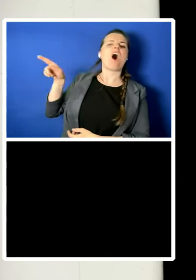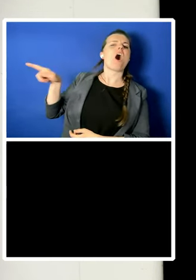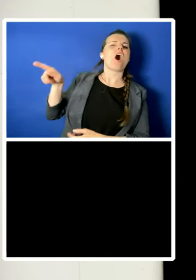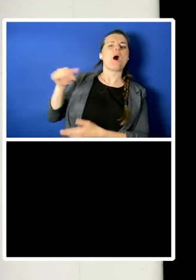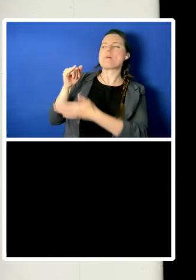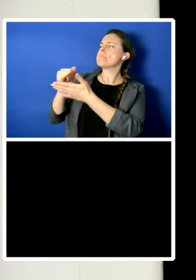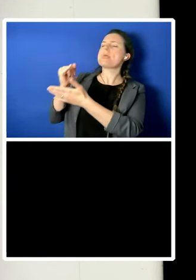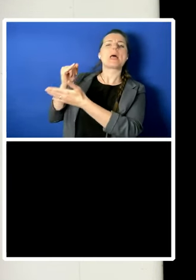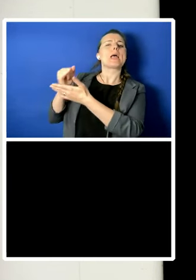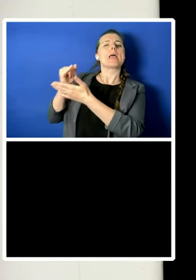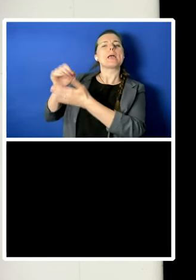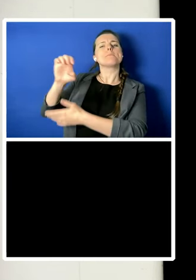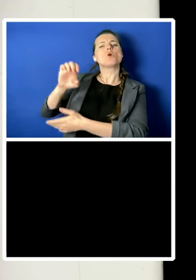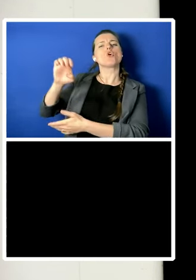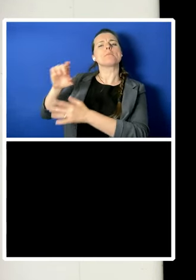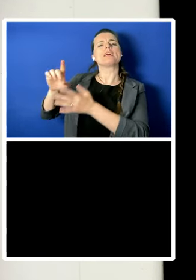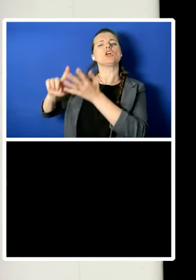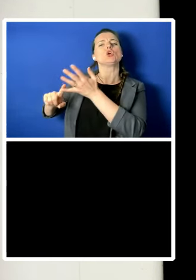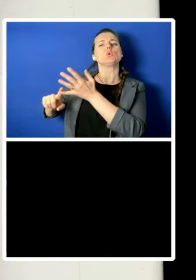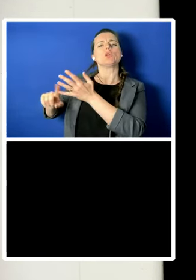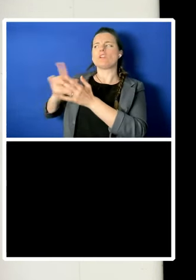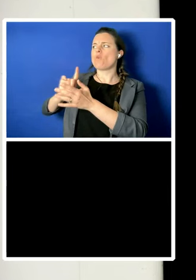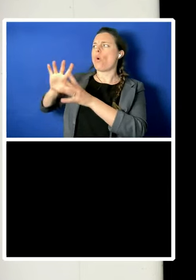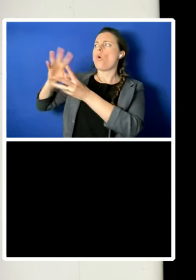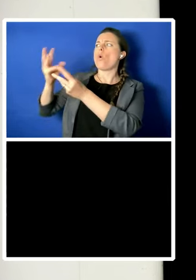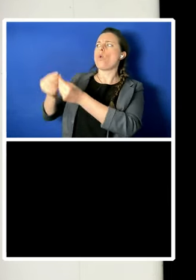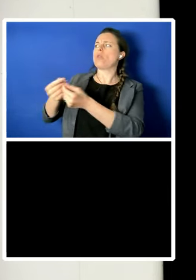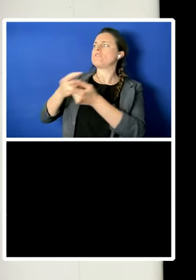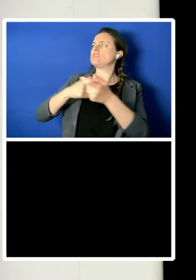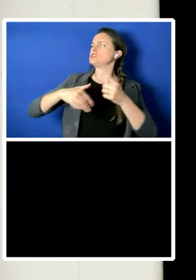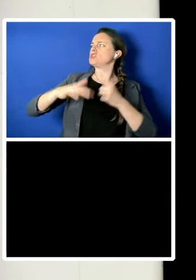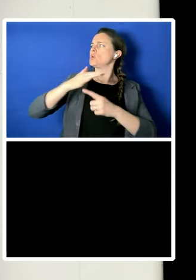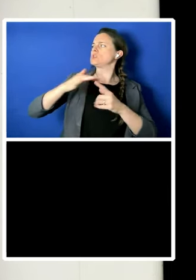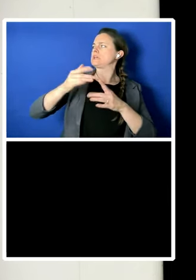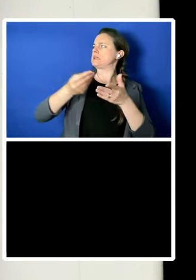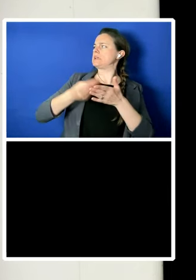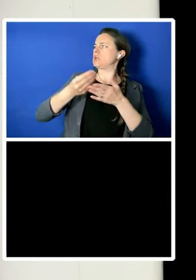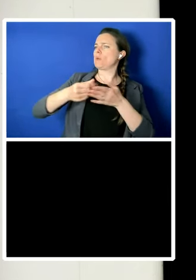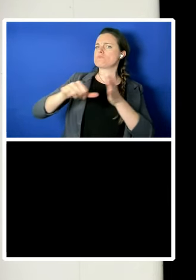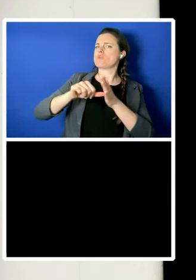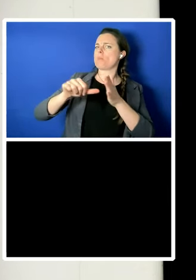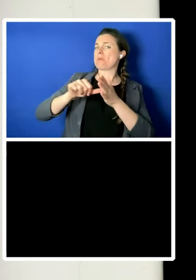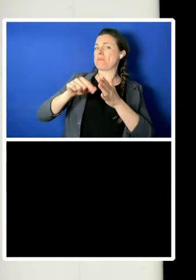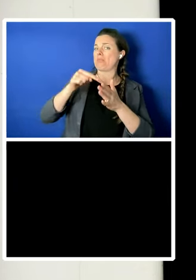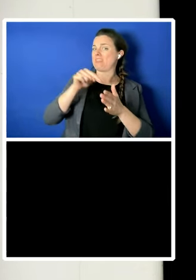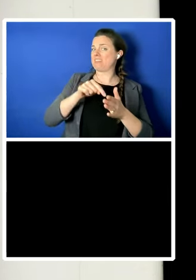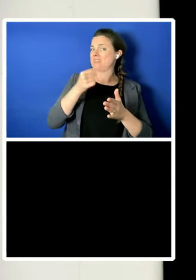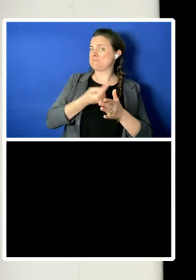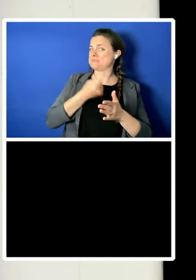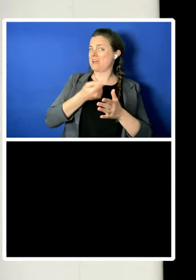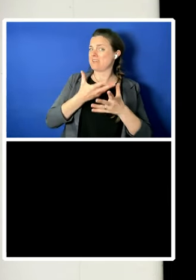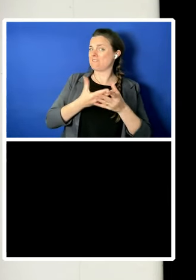and economic problem that it has failed to address during 14 years in government.